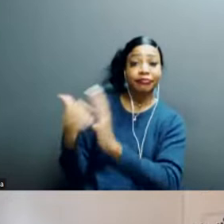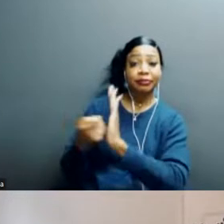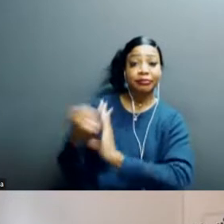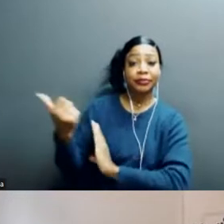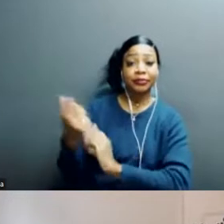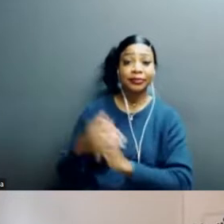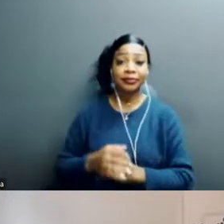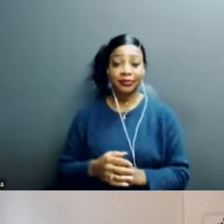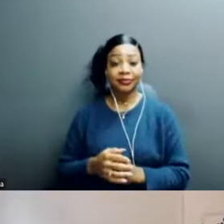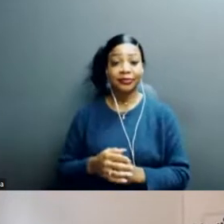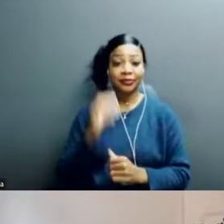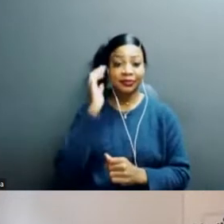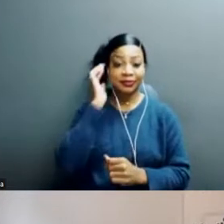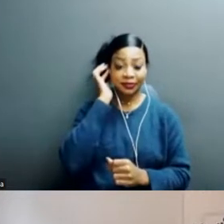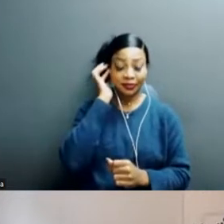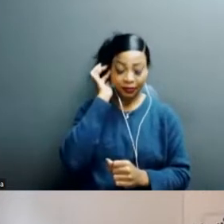Emily?